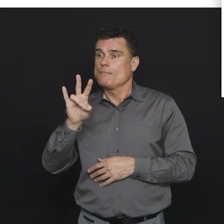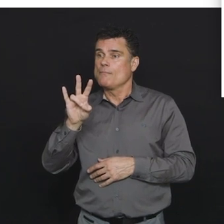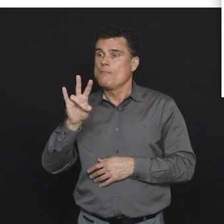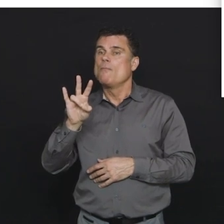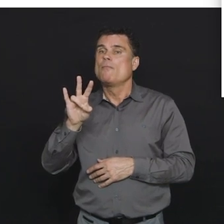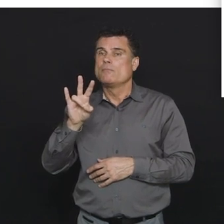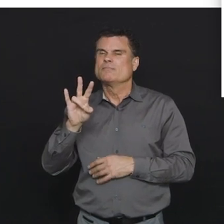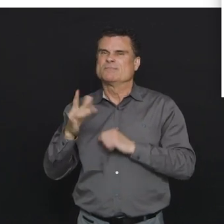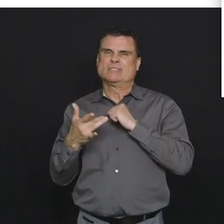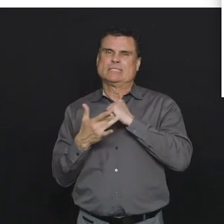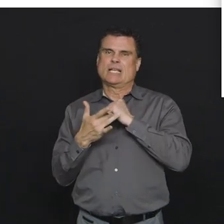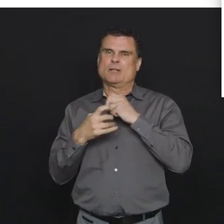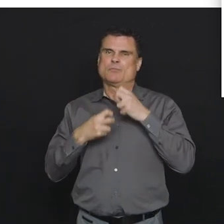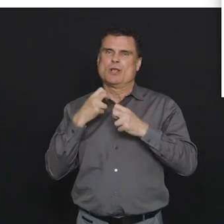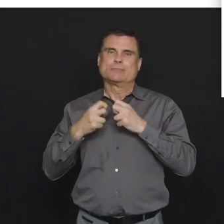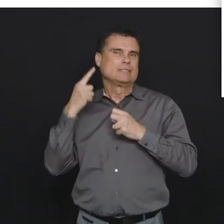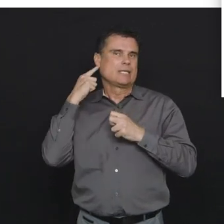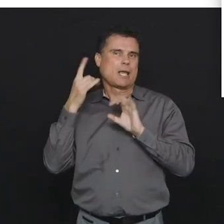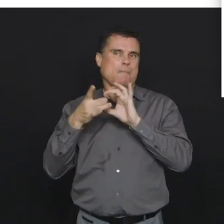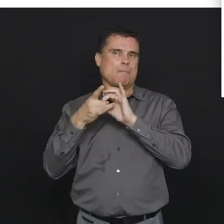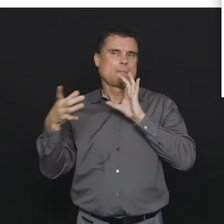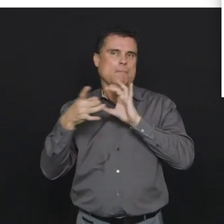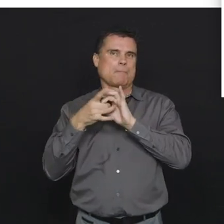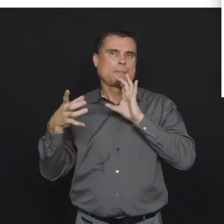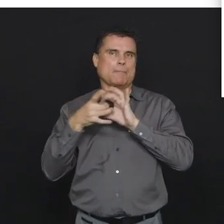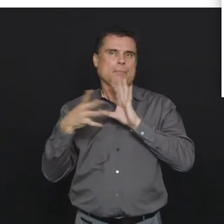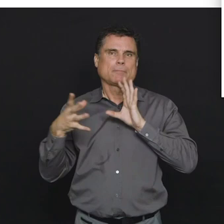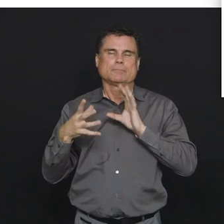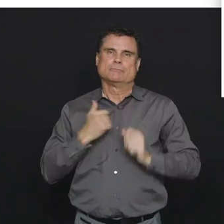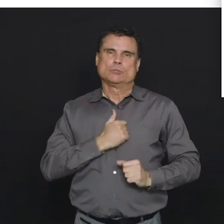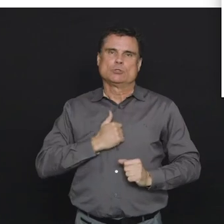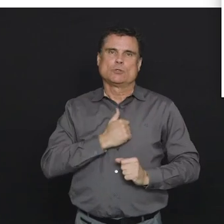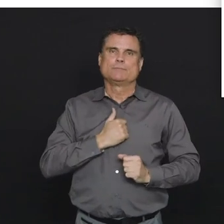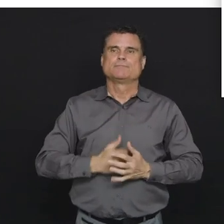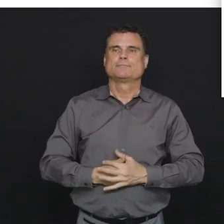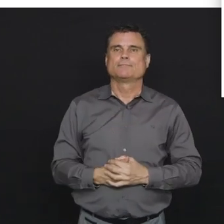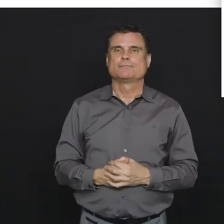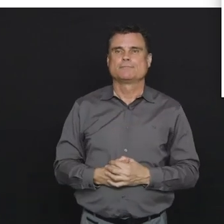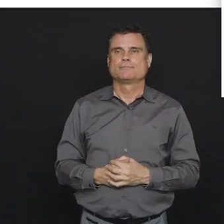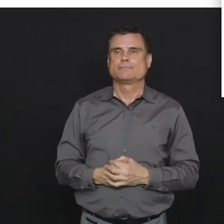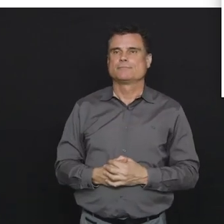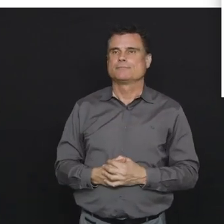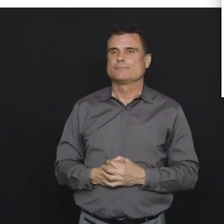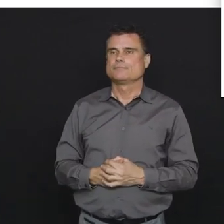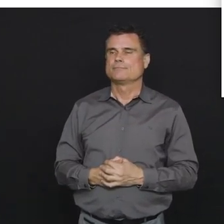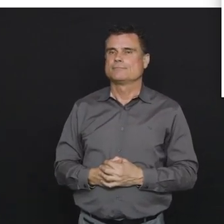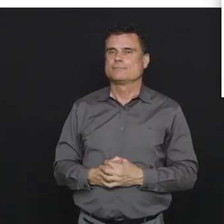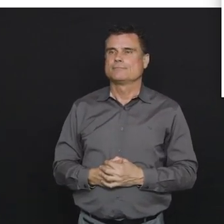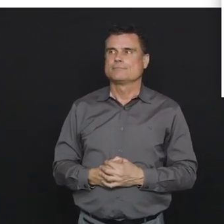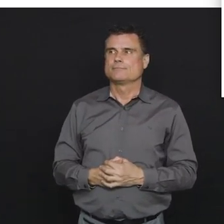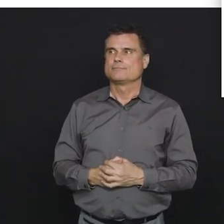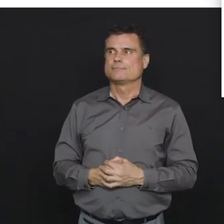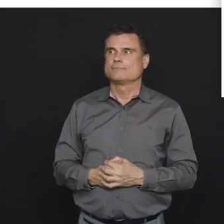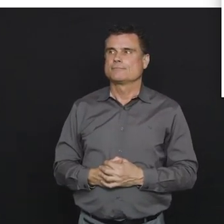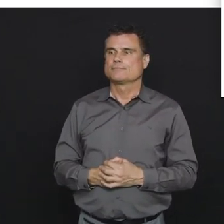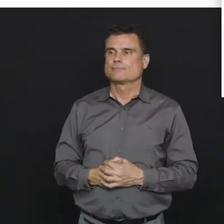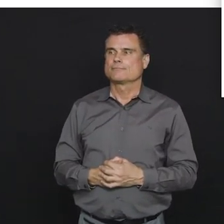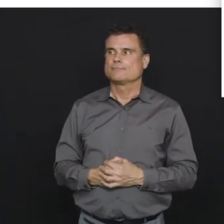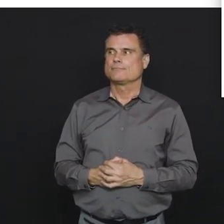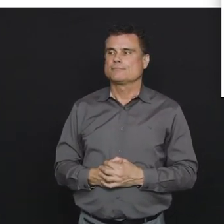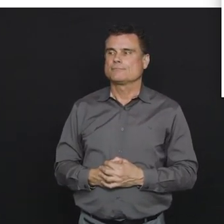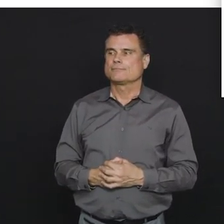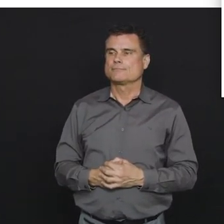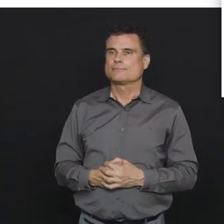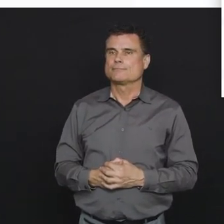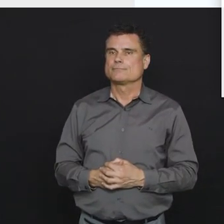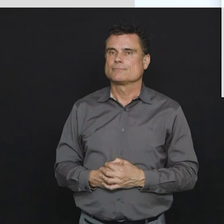for less acute patients requiring hospital care which is also hospital capacity. That is a larger group of people between 13 and